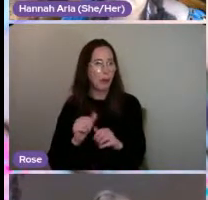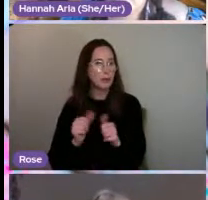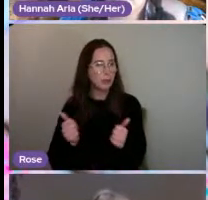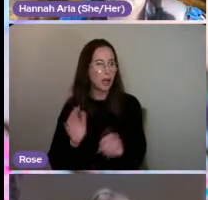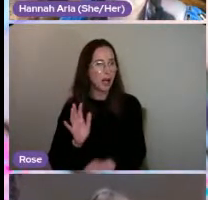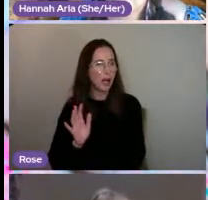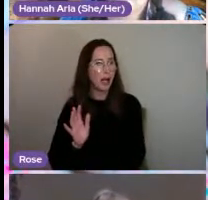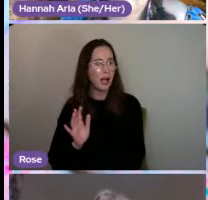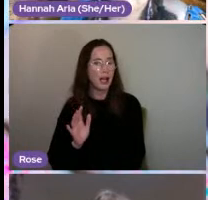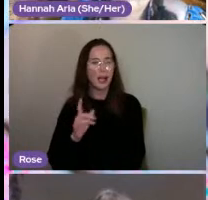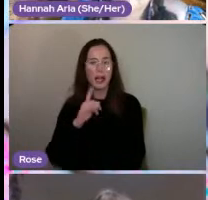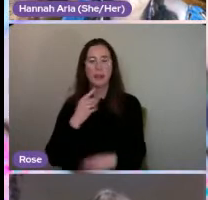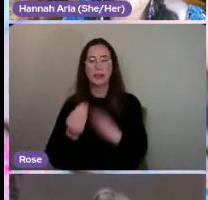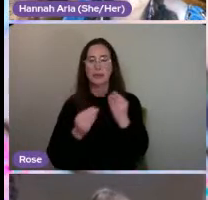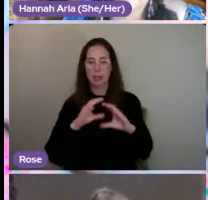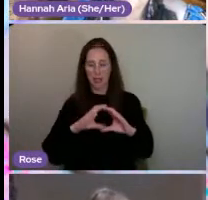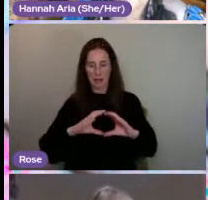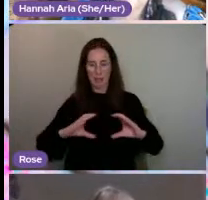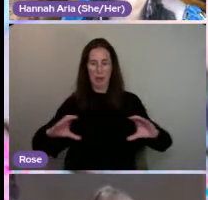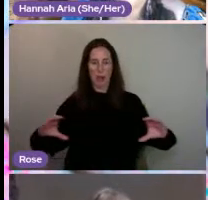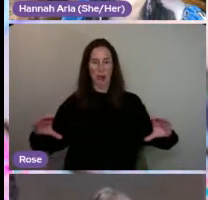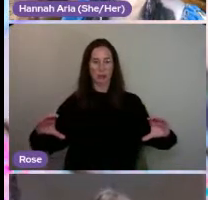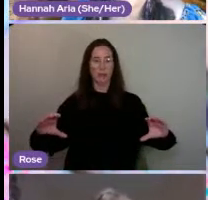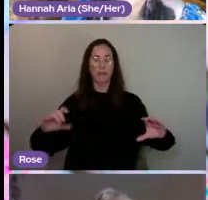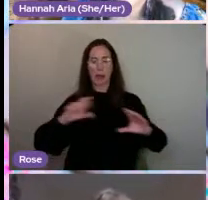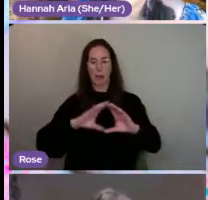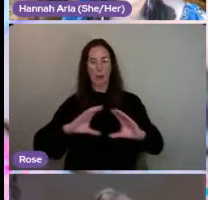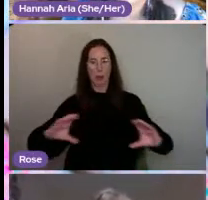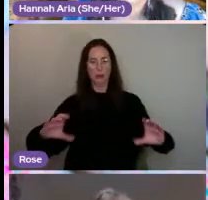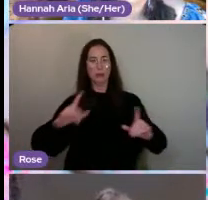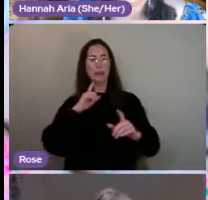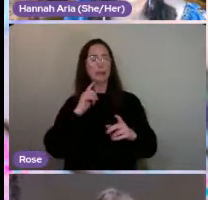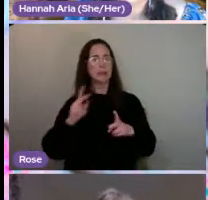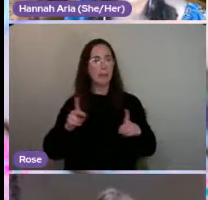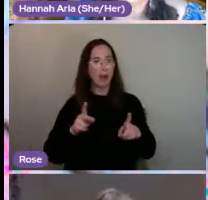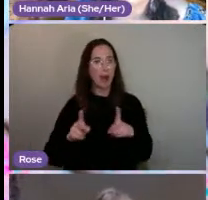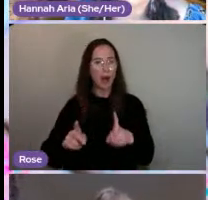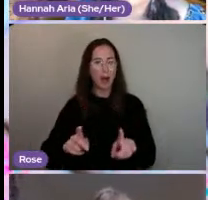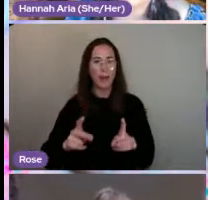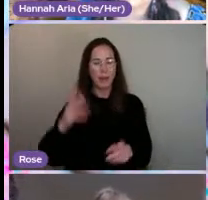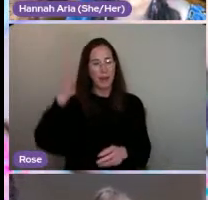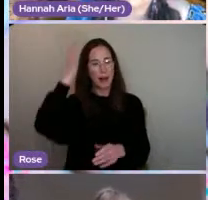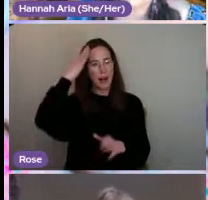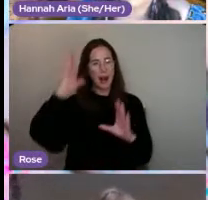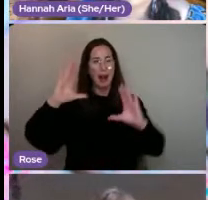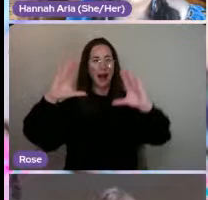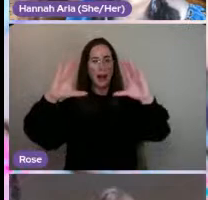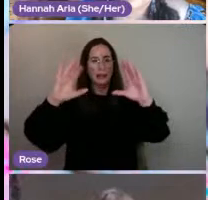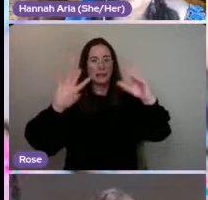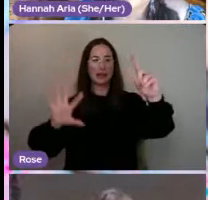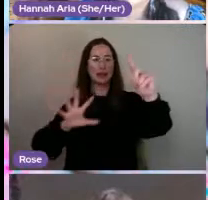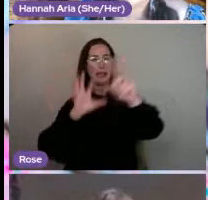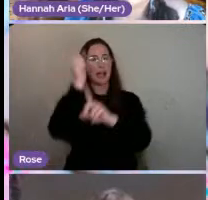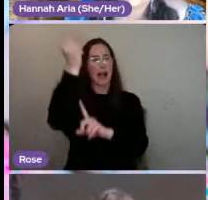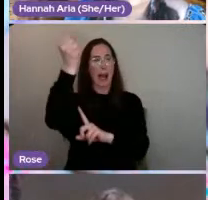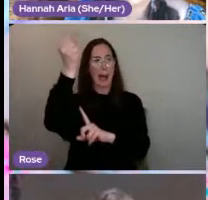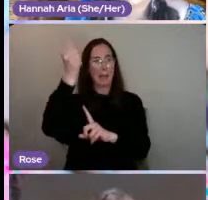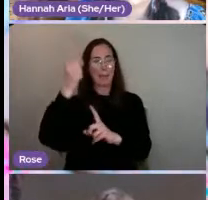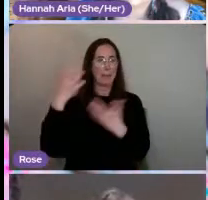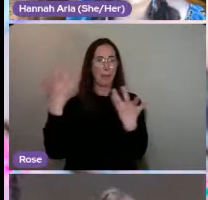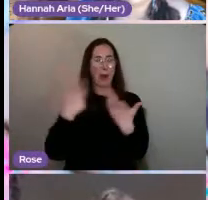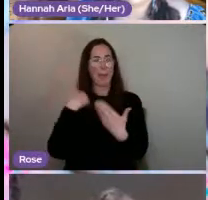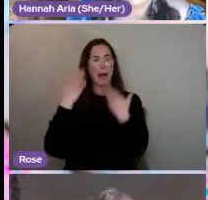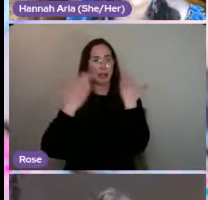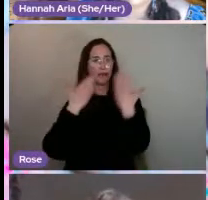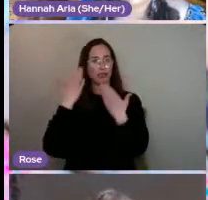I'll just explain the bottom bit. It's a path, really, and the head part is where I want to be, where my dreams